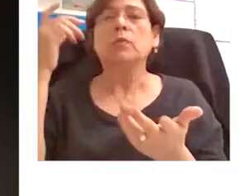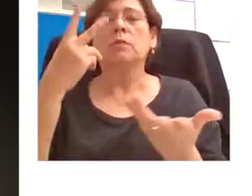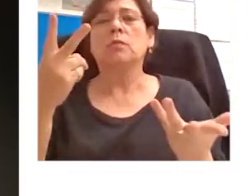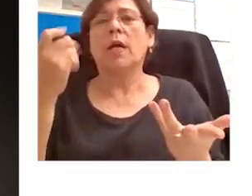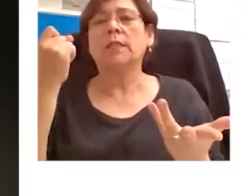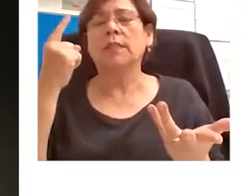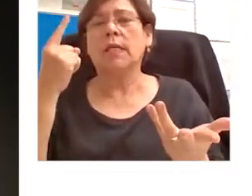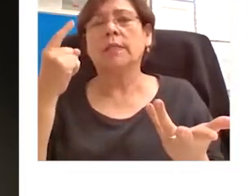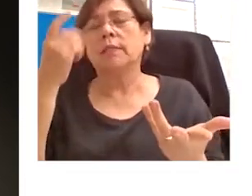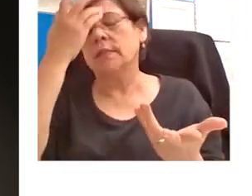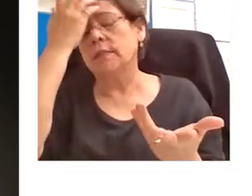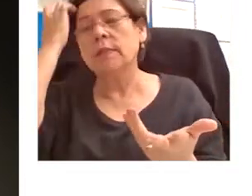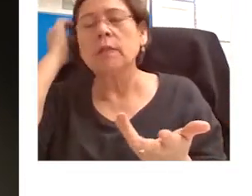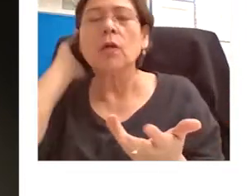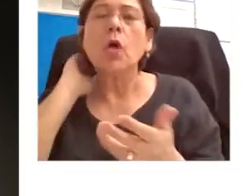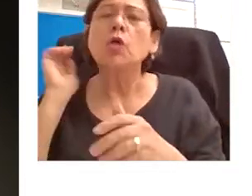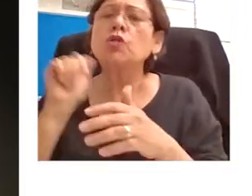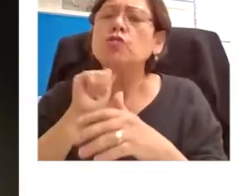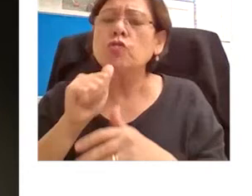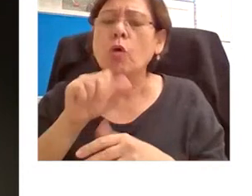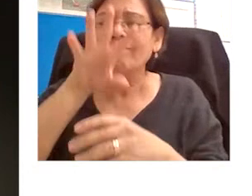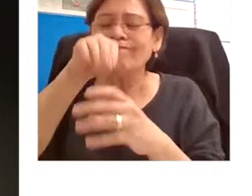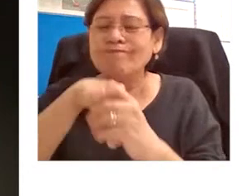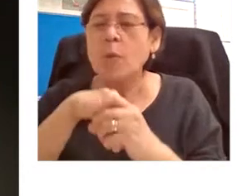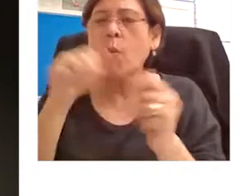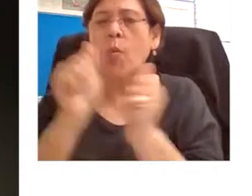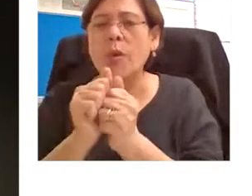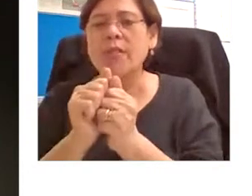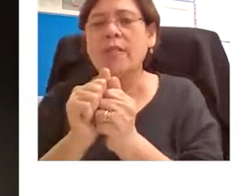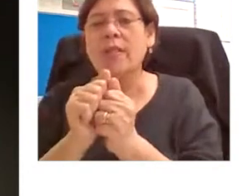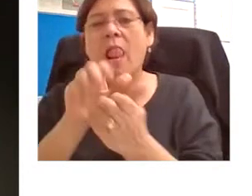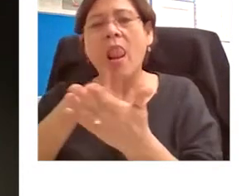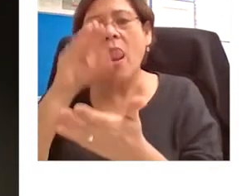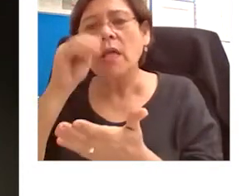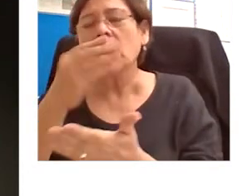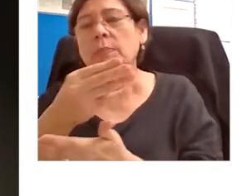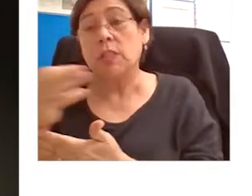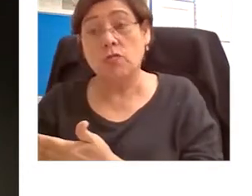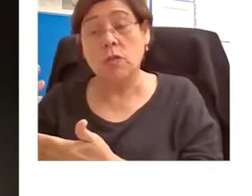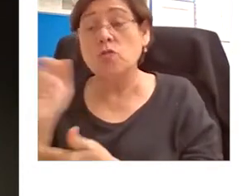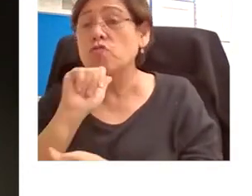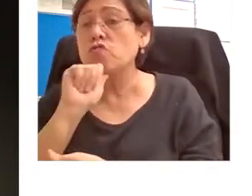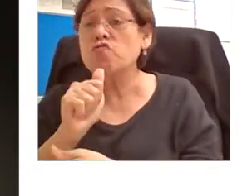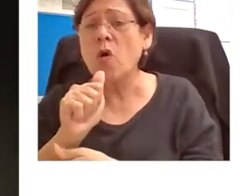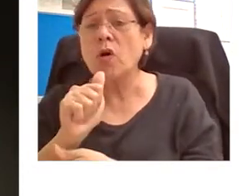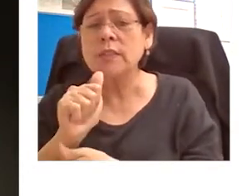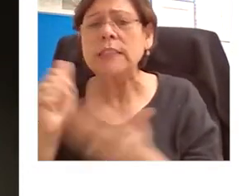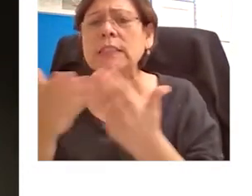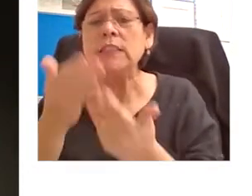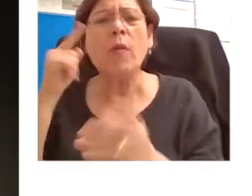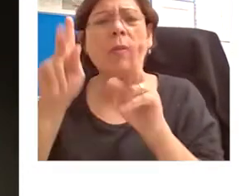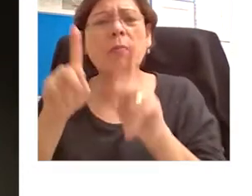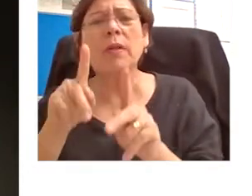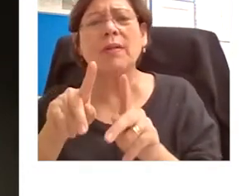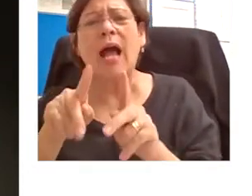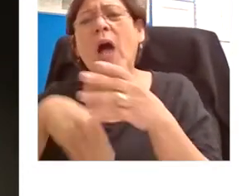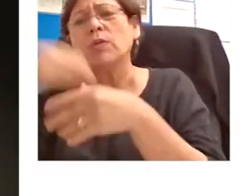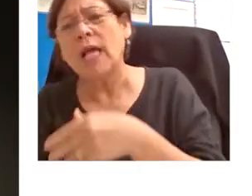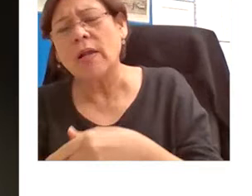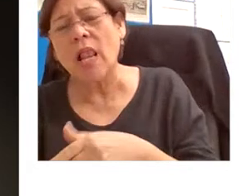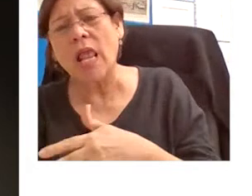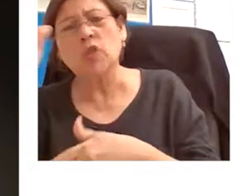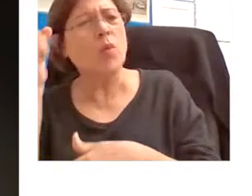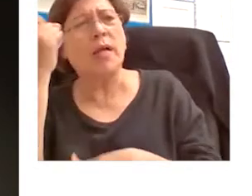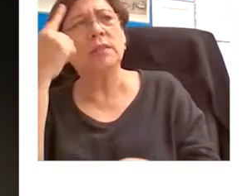-contained. They're not embedded within networks of learning materials. They don't reach out beyond the lecture itself in any very effective way.